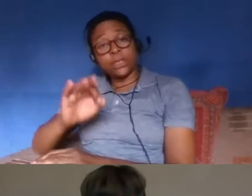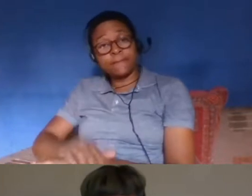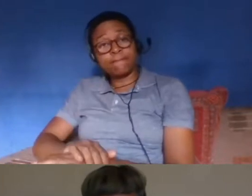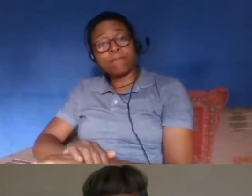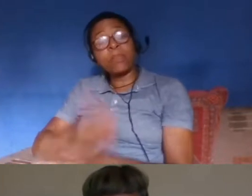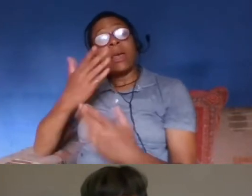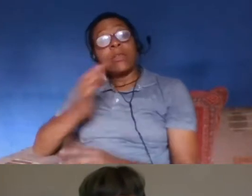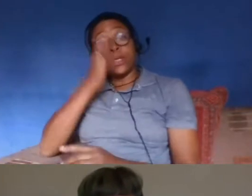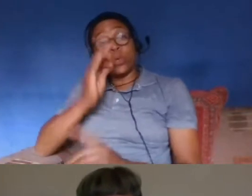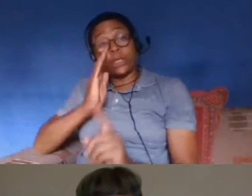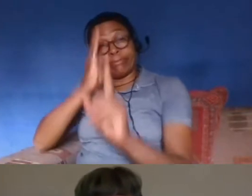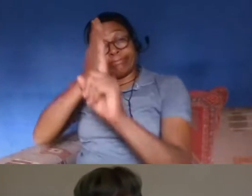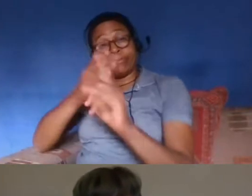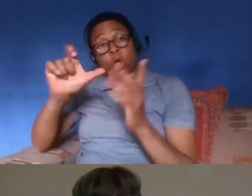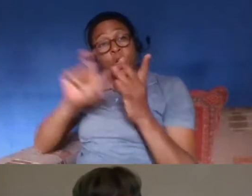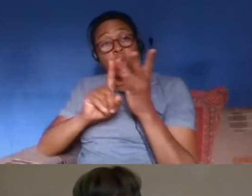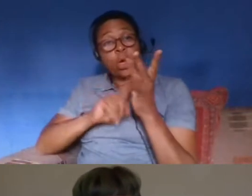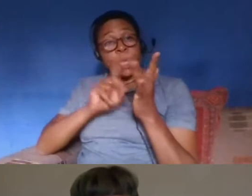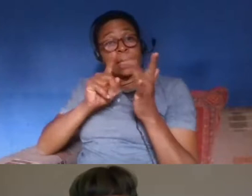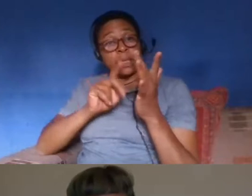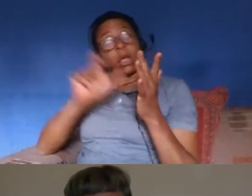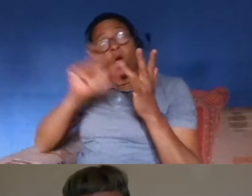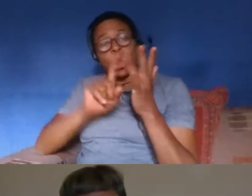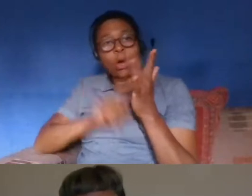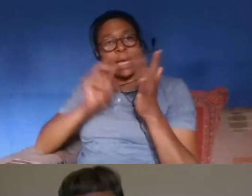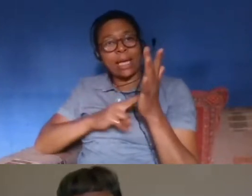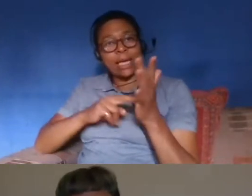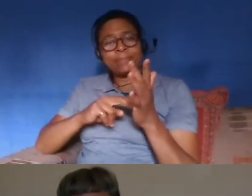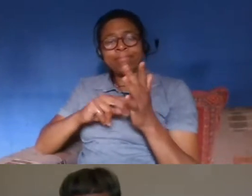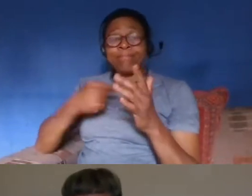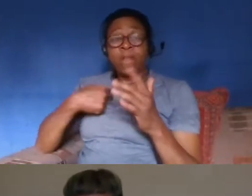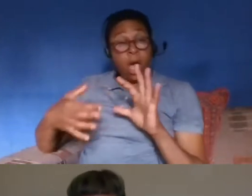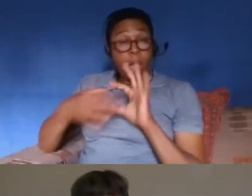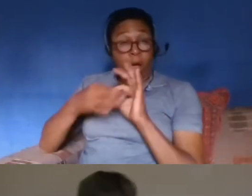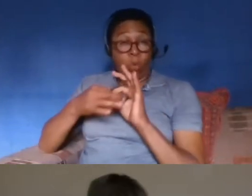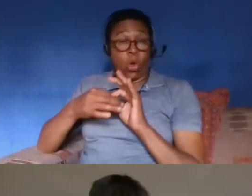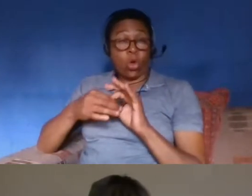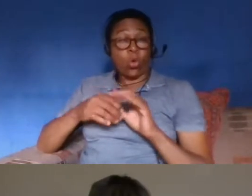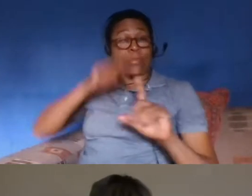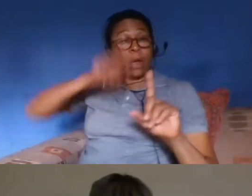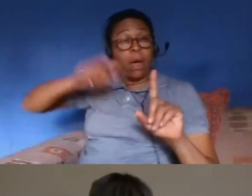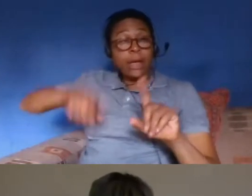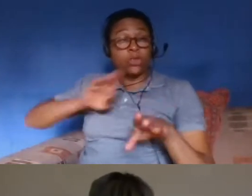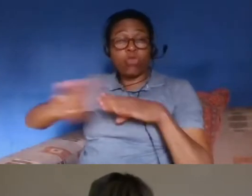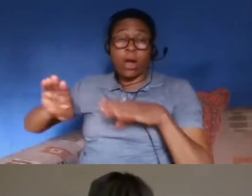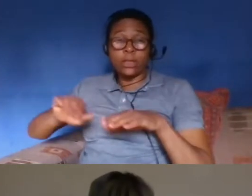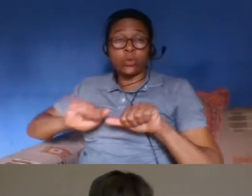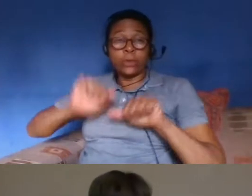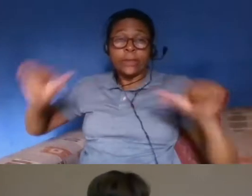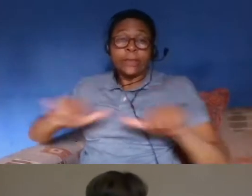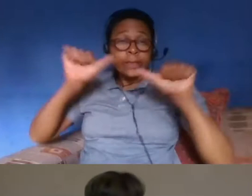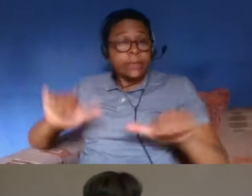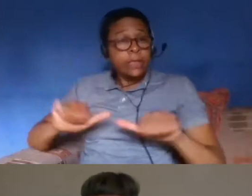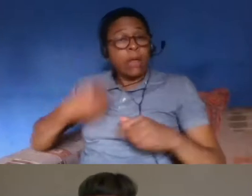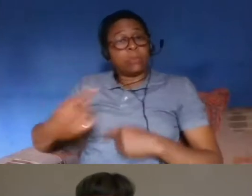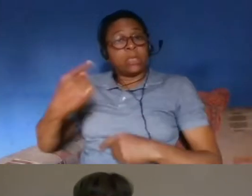basically i struggle with clients who could possibly regularize their status under the 20-year rule and as you know many have been forced to work illegally